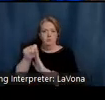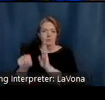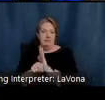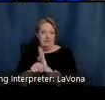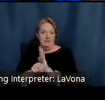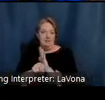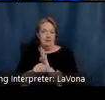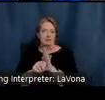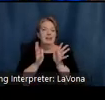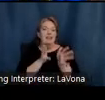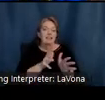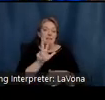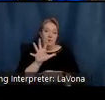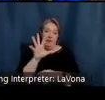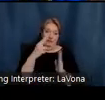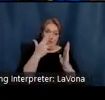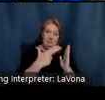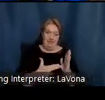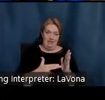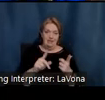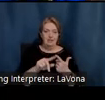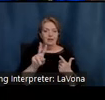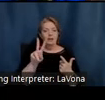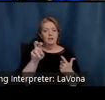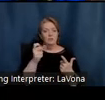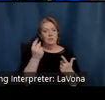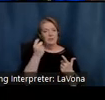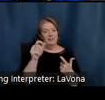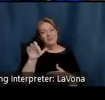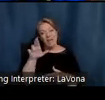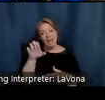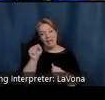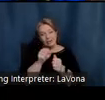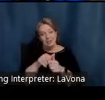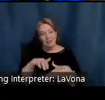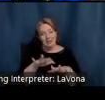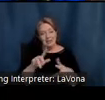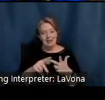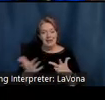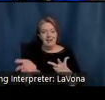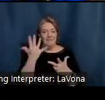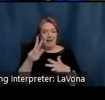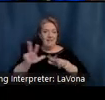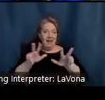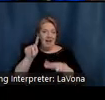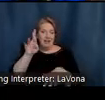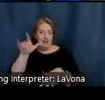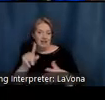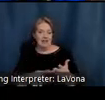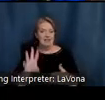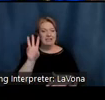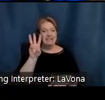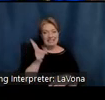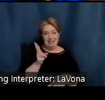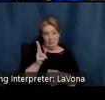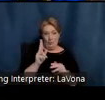paintings, 211 acres, 5 hiking trails, 6 historic buildings,